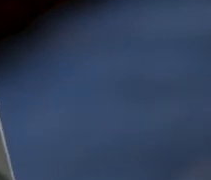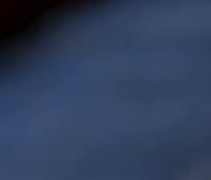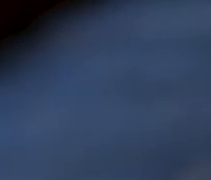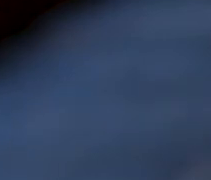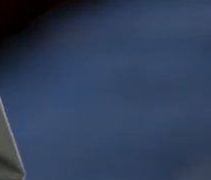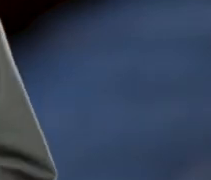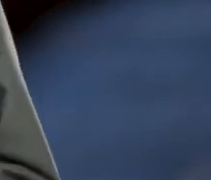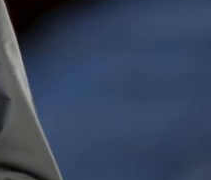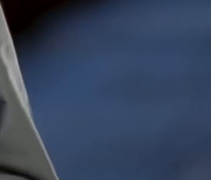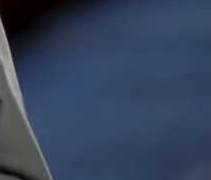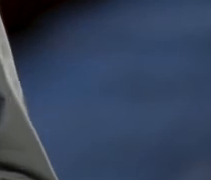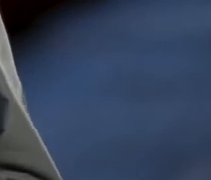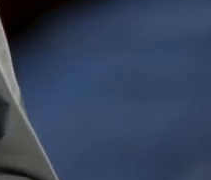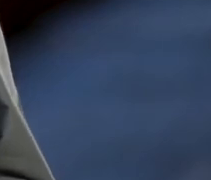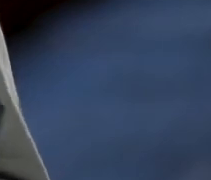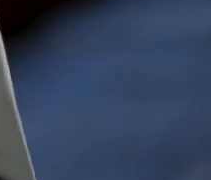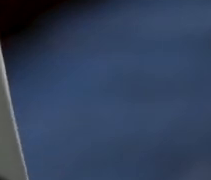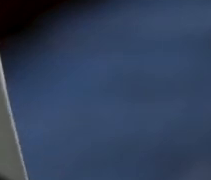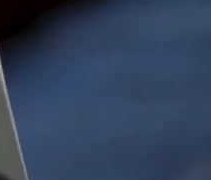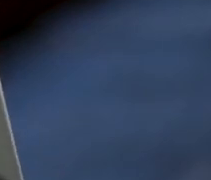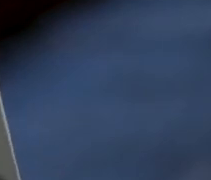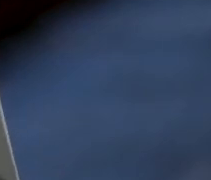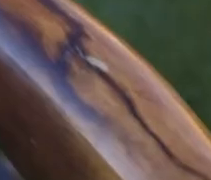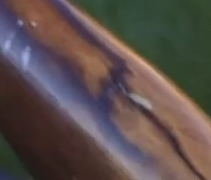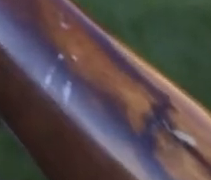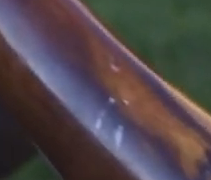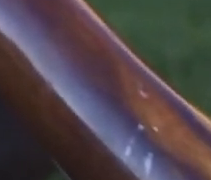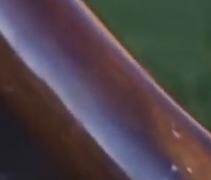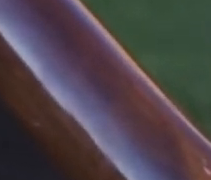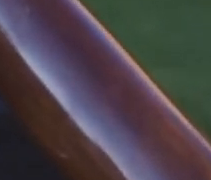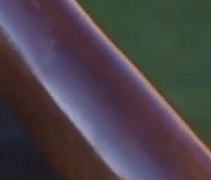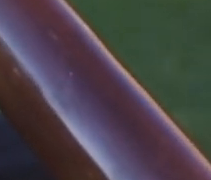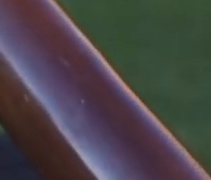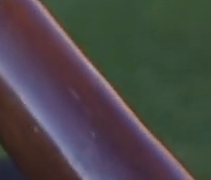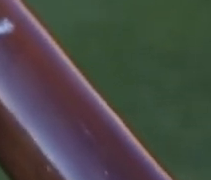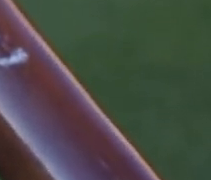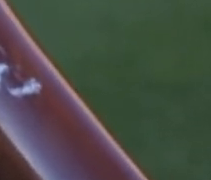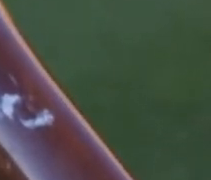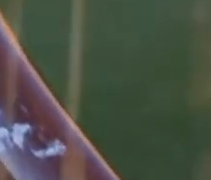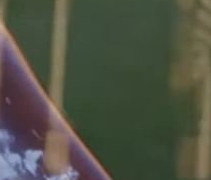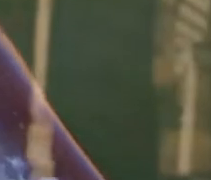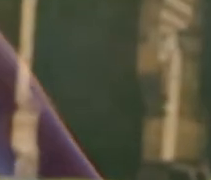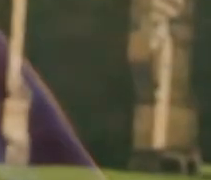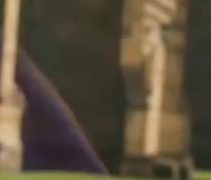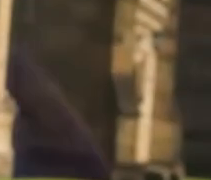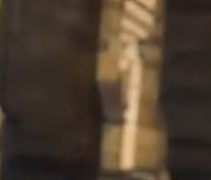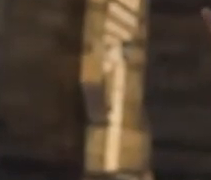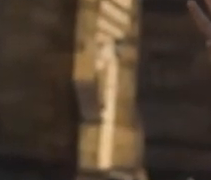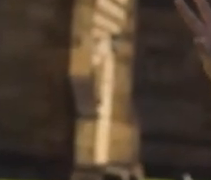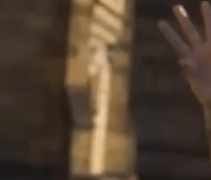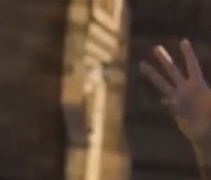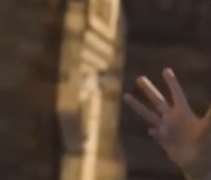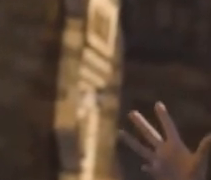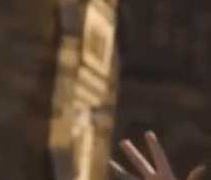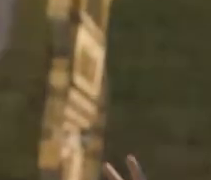land. Jinyurra Gadigal. This land is Gadigal. It's customary for Aboriginal people to invite guests or visitors onto our land or